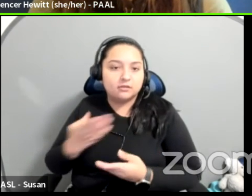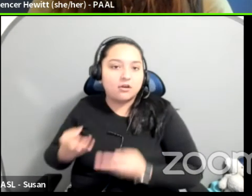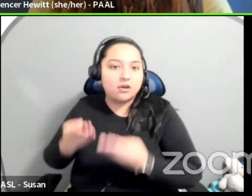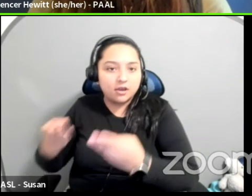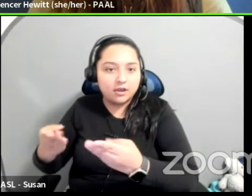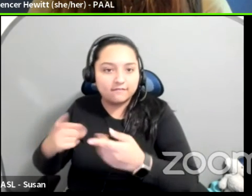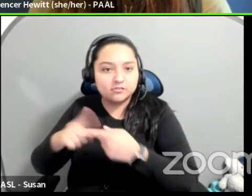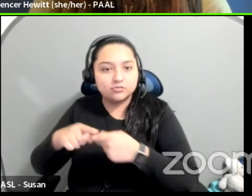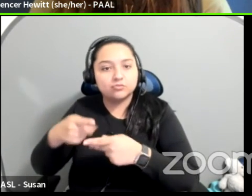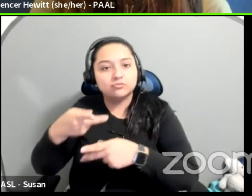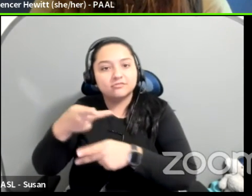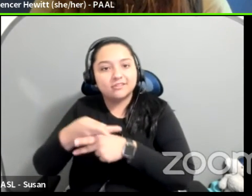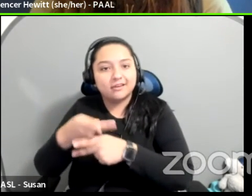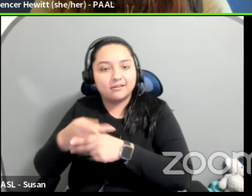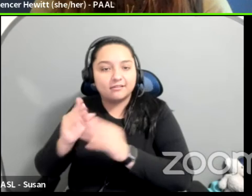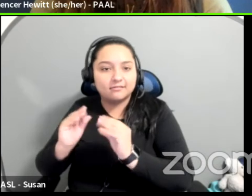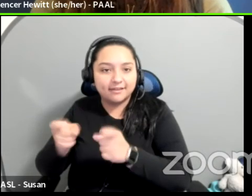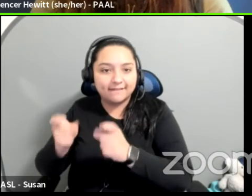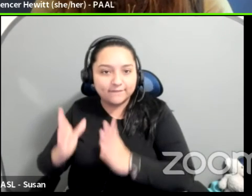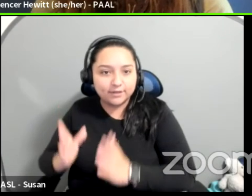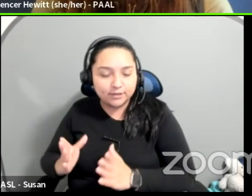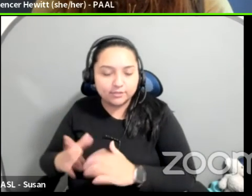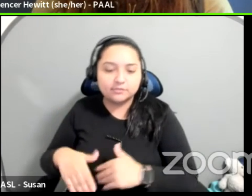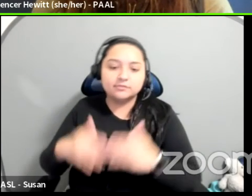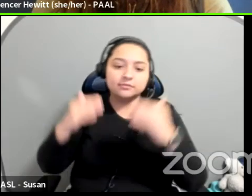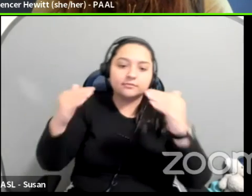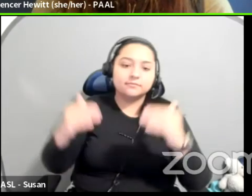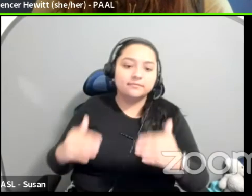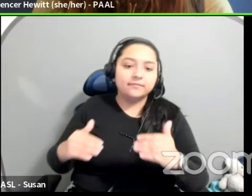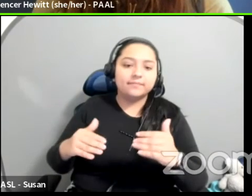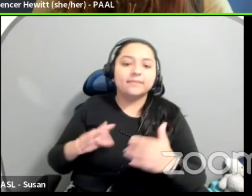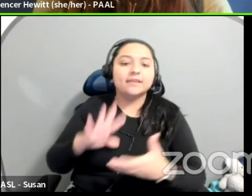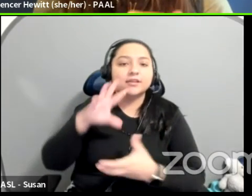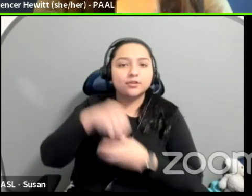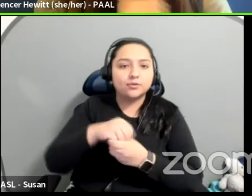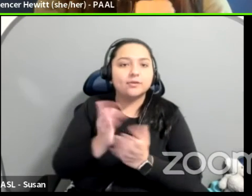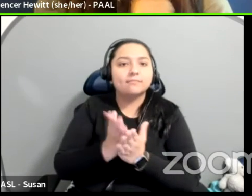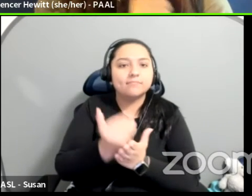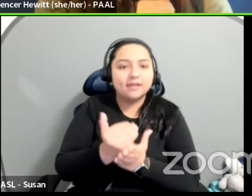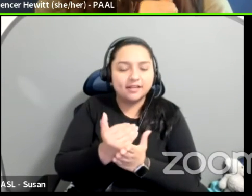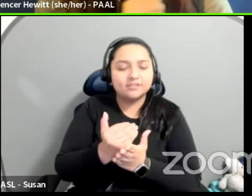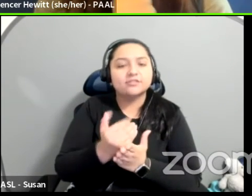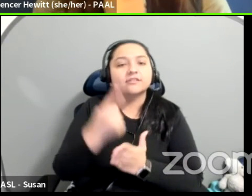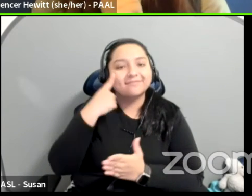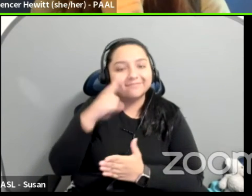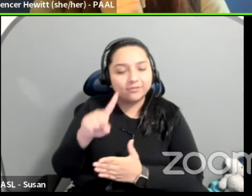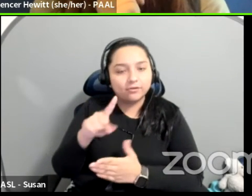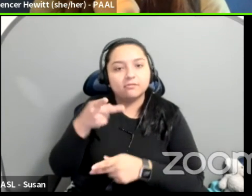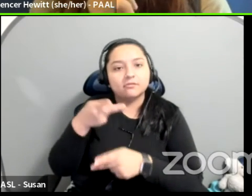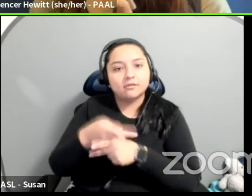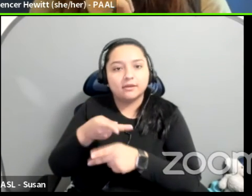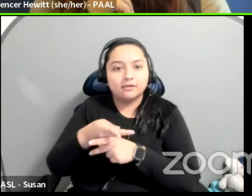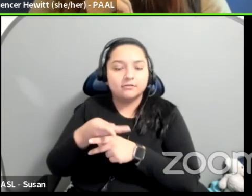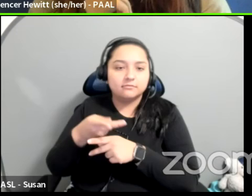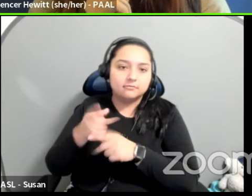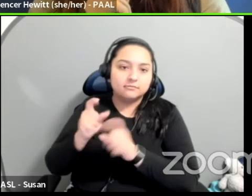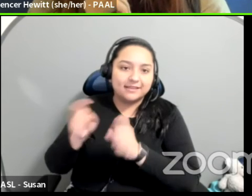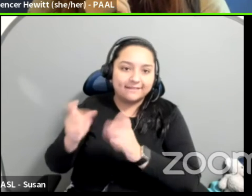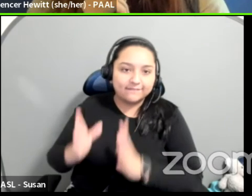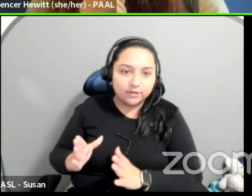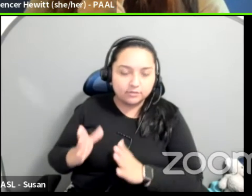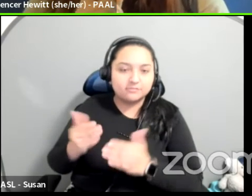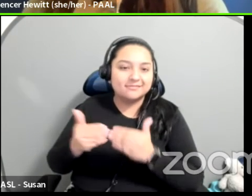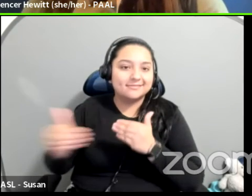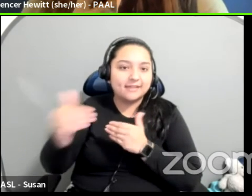same. I love this. We can include a budget item for caregiver reimbursement the next season. Love it. Yes. Commit to your future. Um, reimburse for